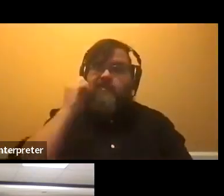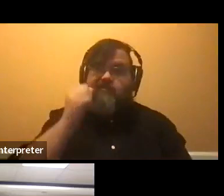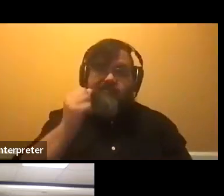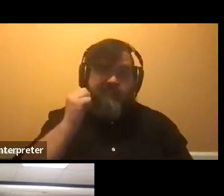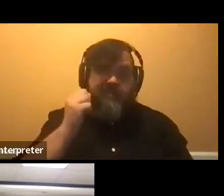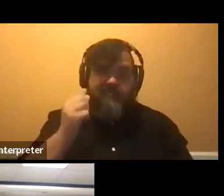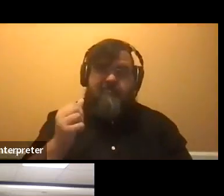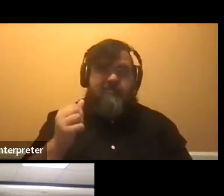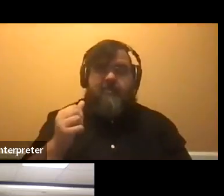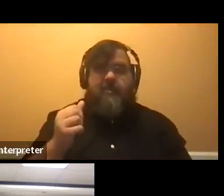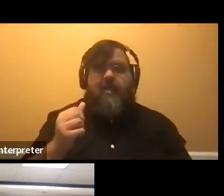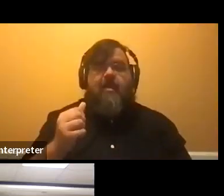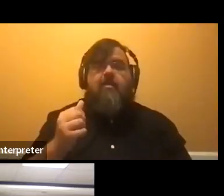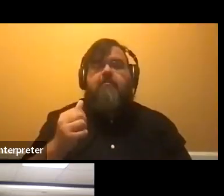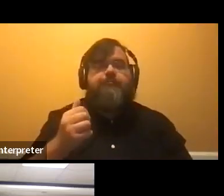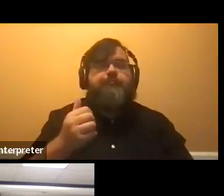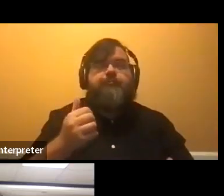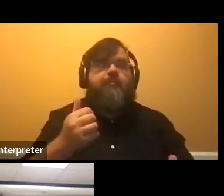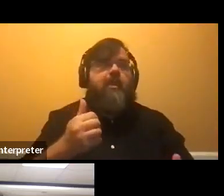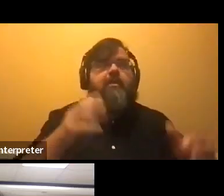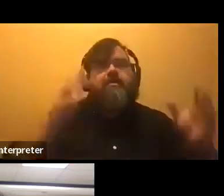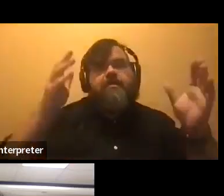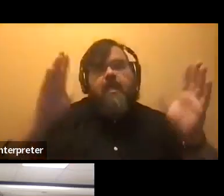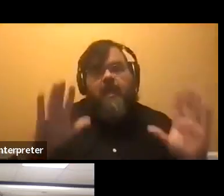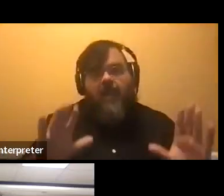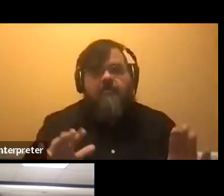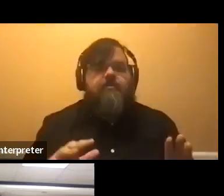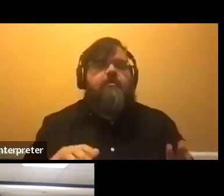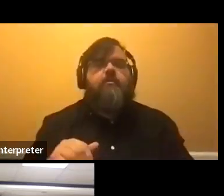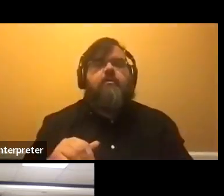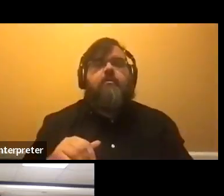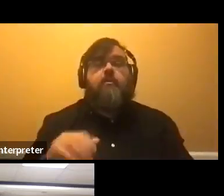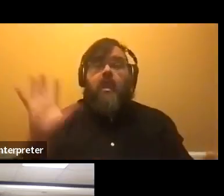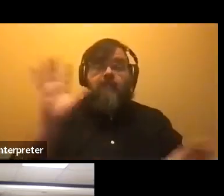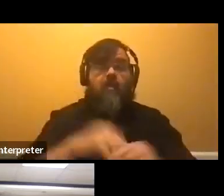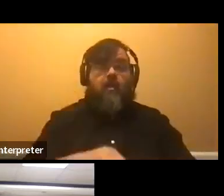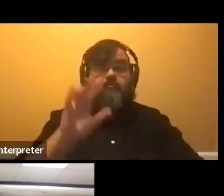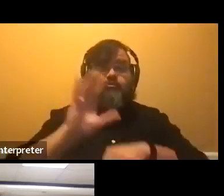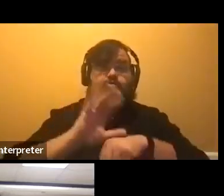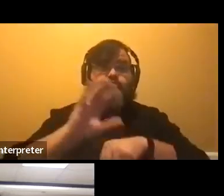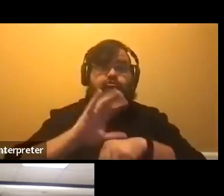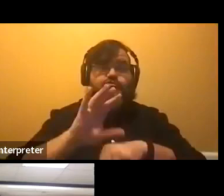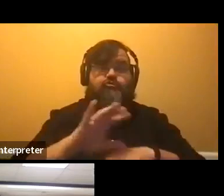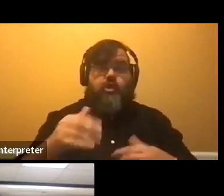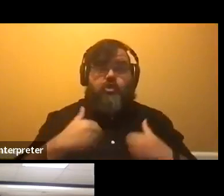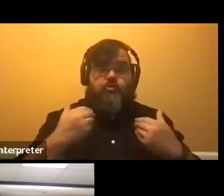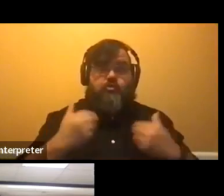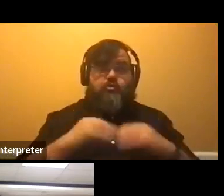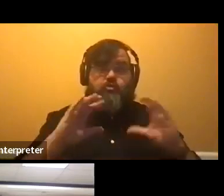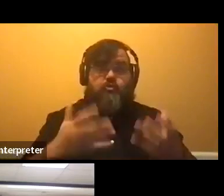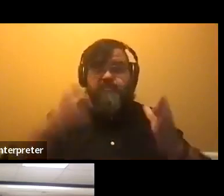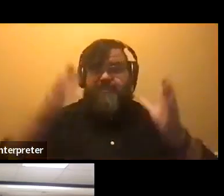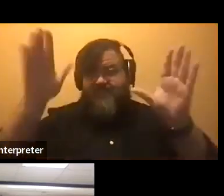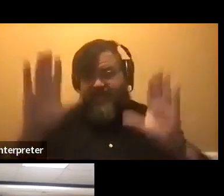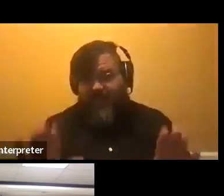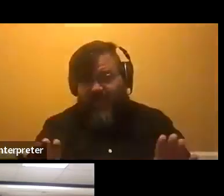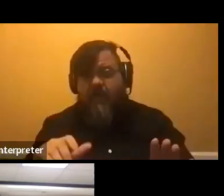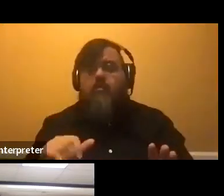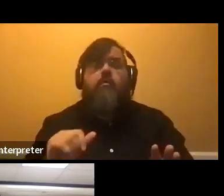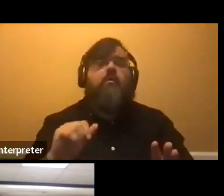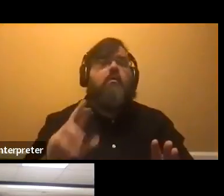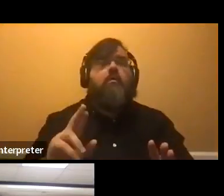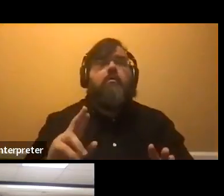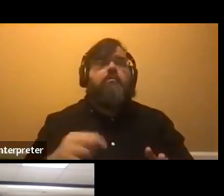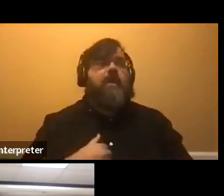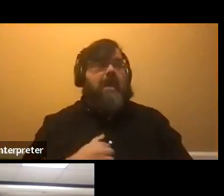church every Sunday. Um, if it's something that's a very unique opportunity that you've been involved in, you want to make sure to explain that a lot of